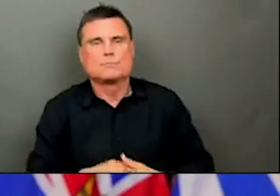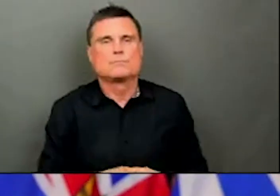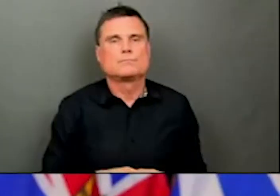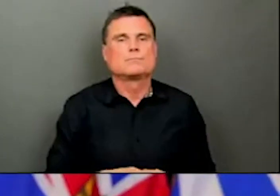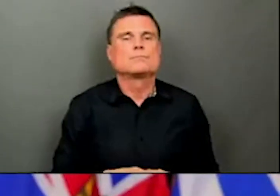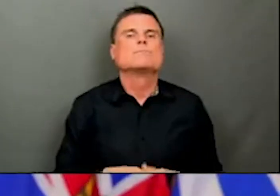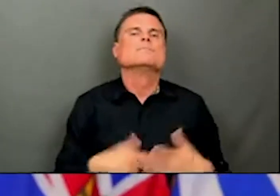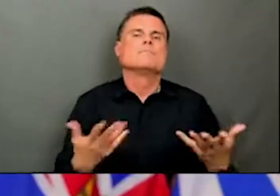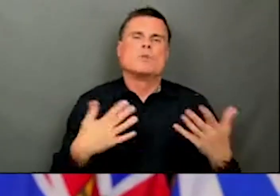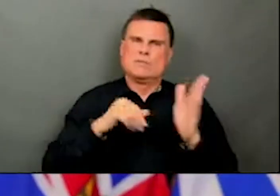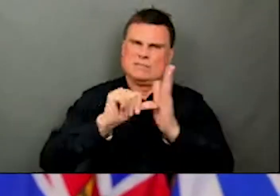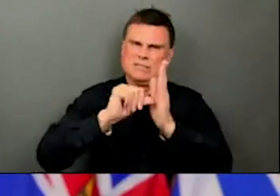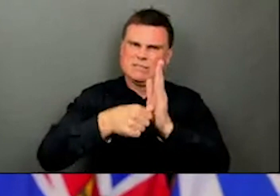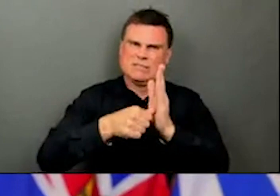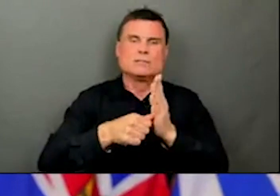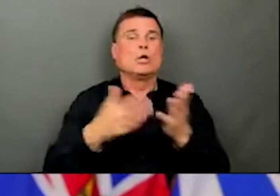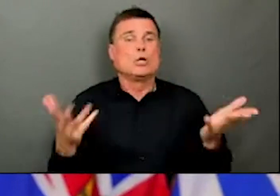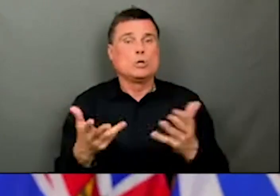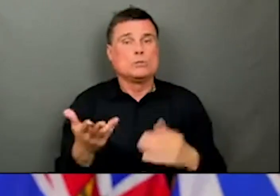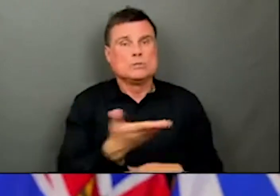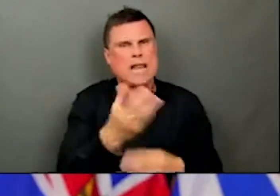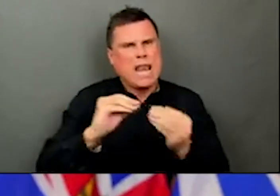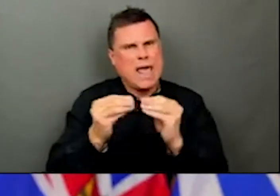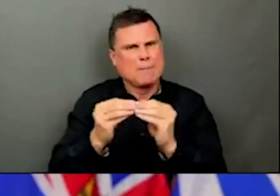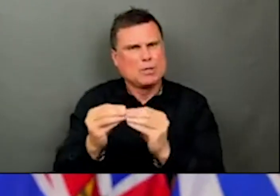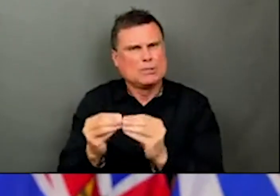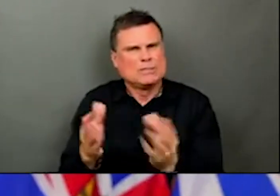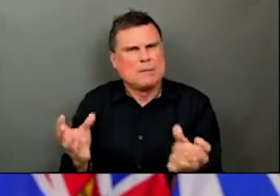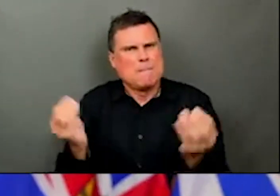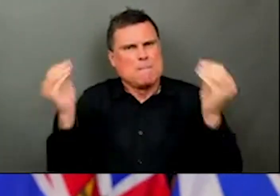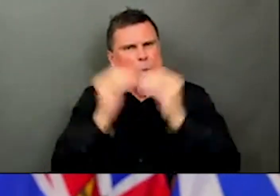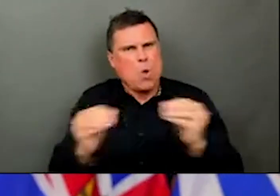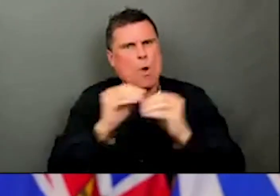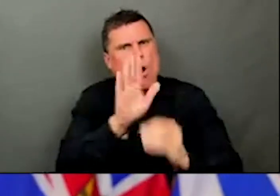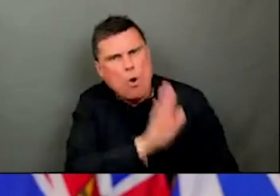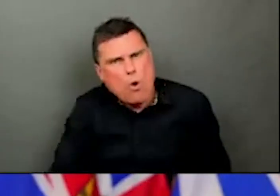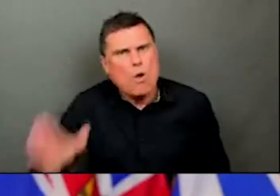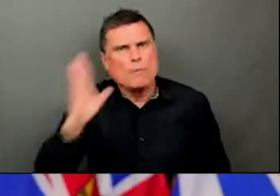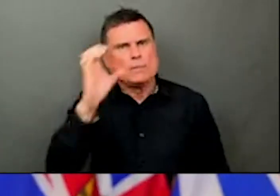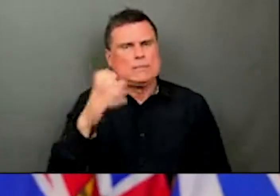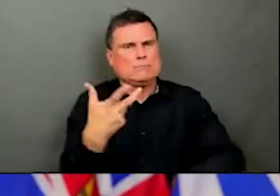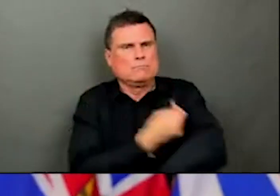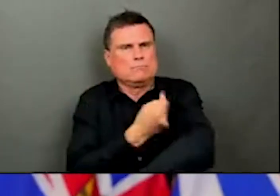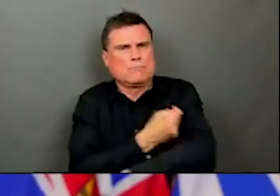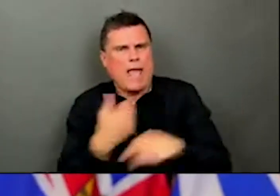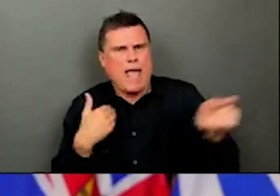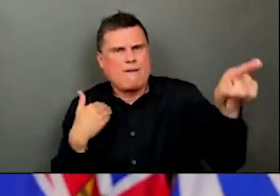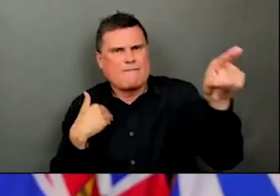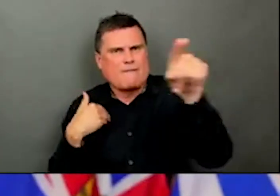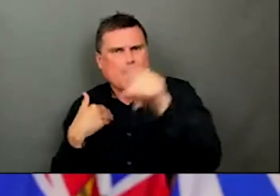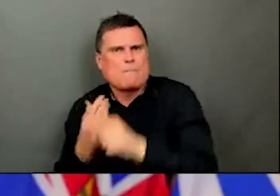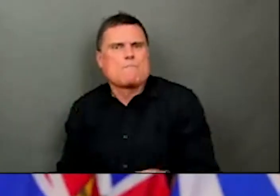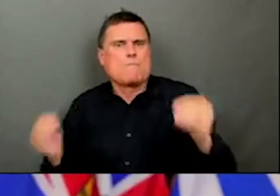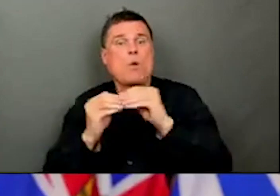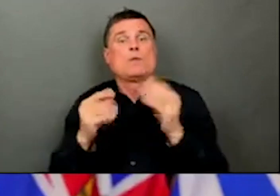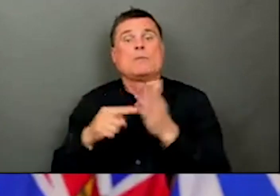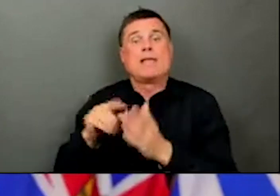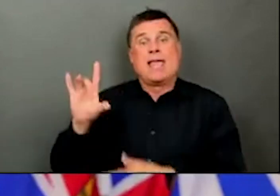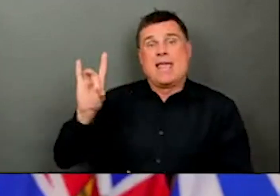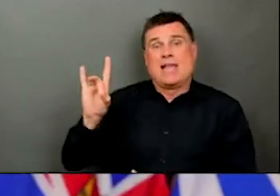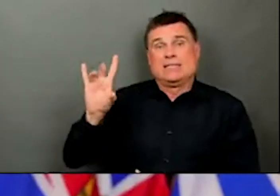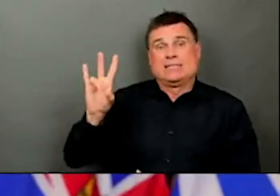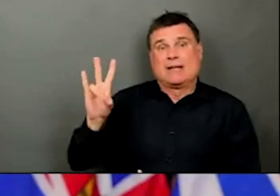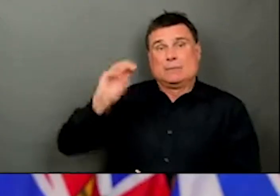and raise those immunization efforts everywhere. Just to give you one final example, 87% of people